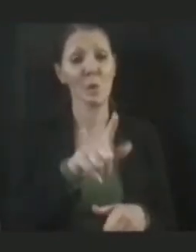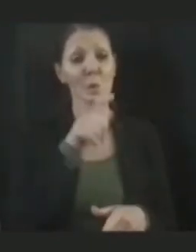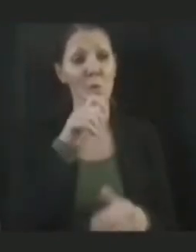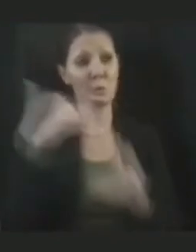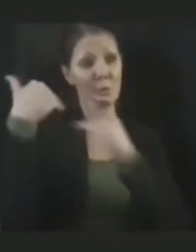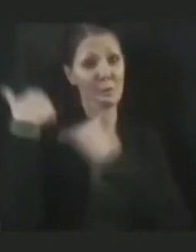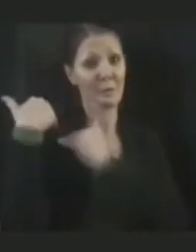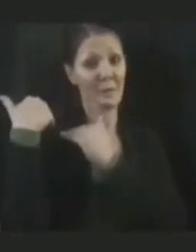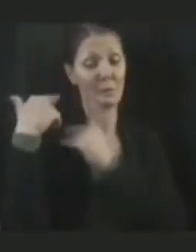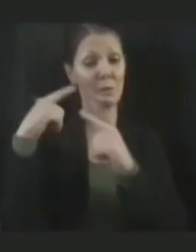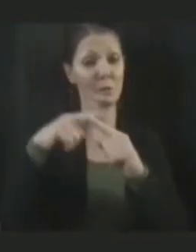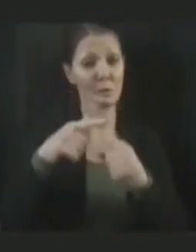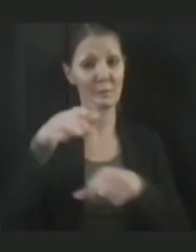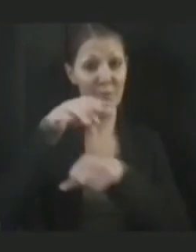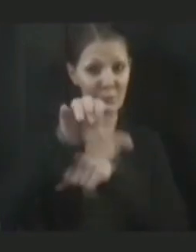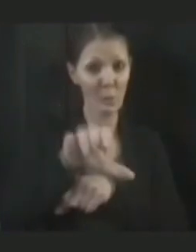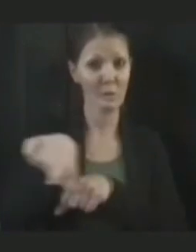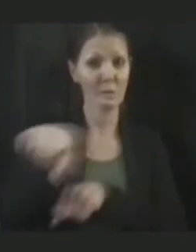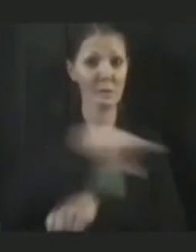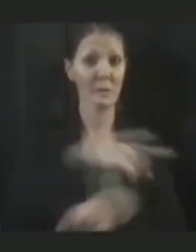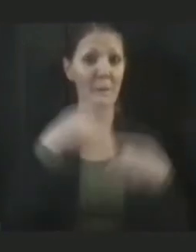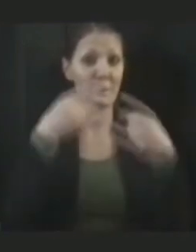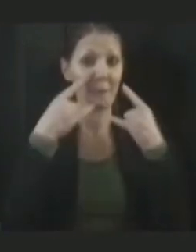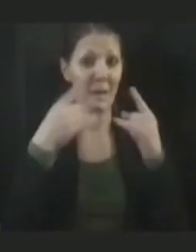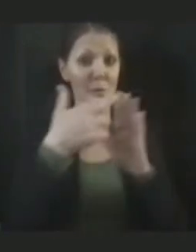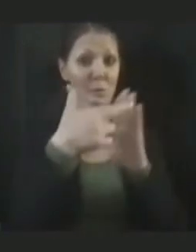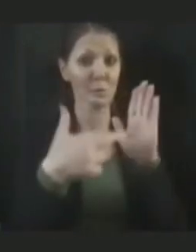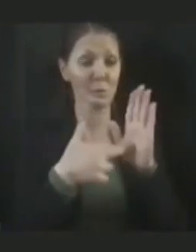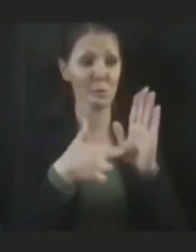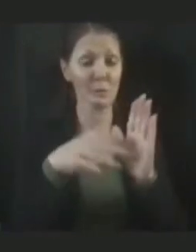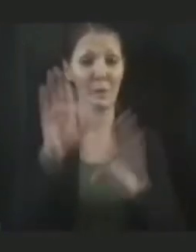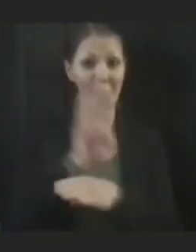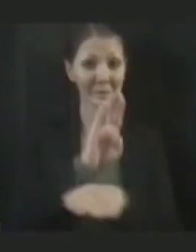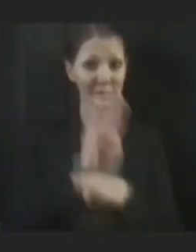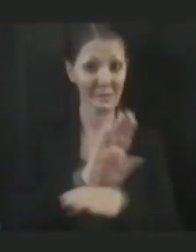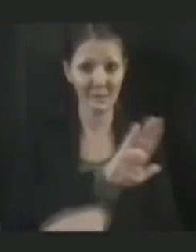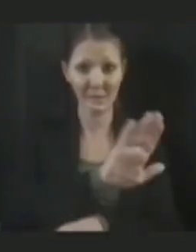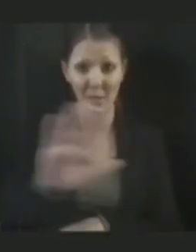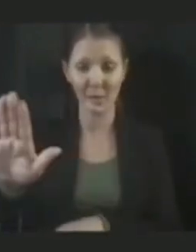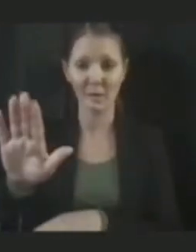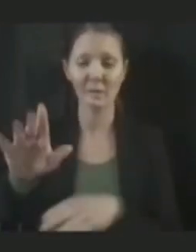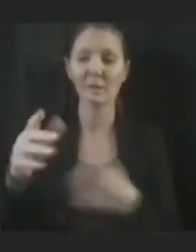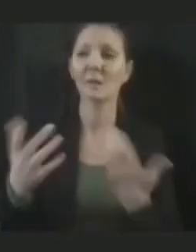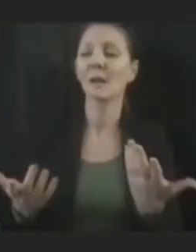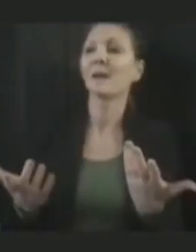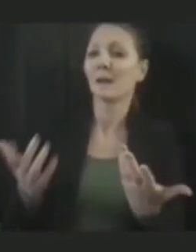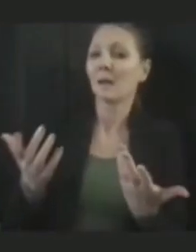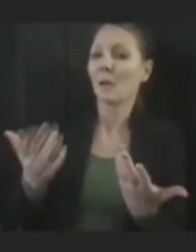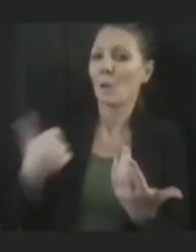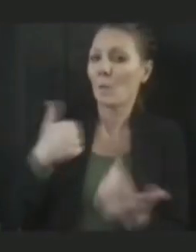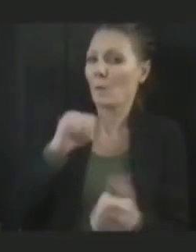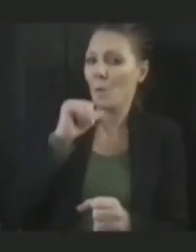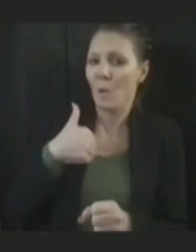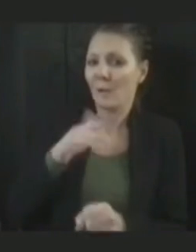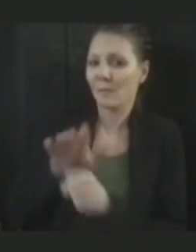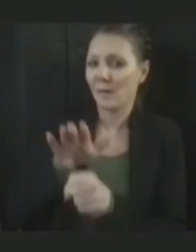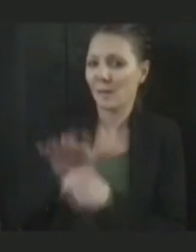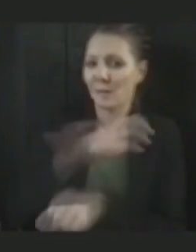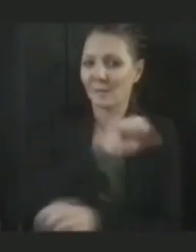Yeah, look, we don't have enough municipal police. don't have enough state police or public health departments that are